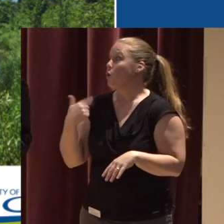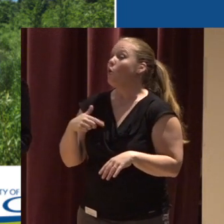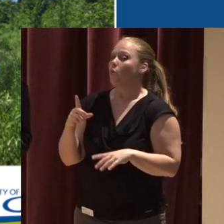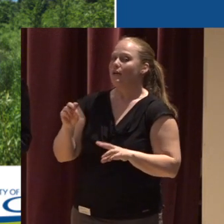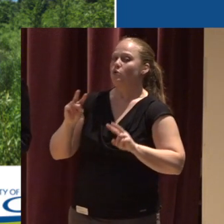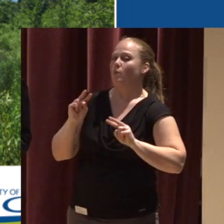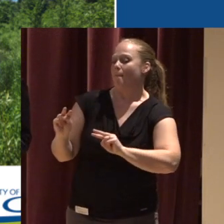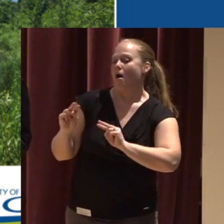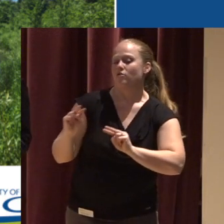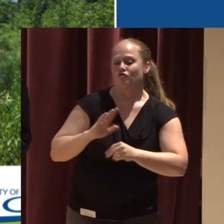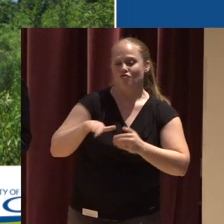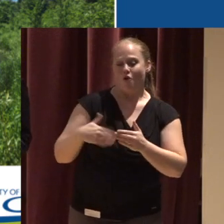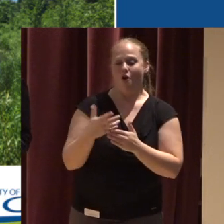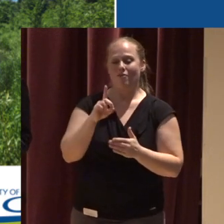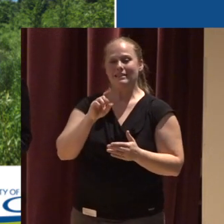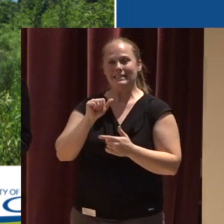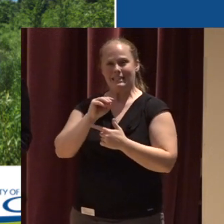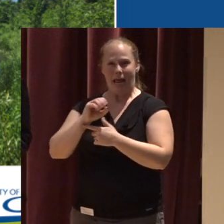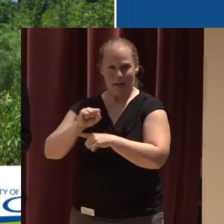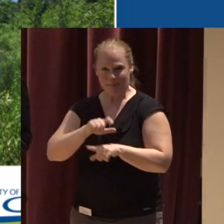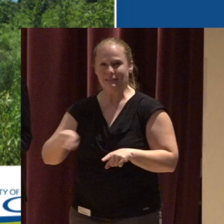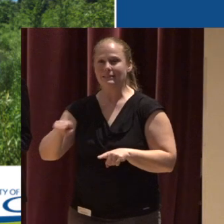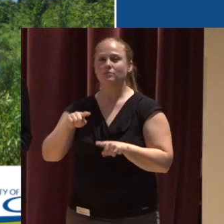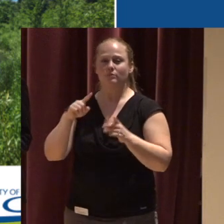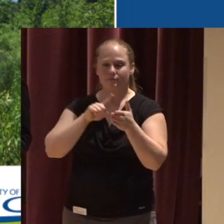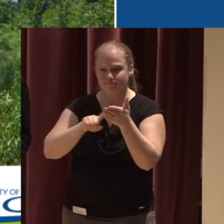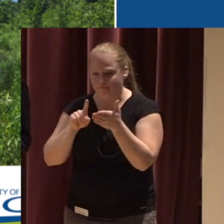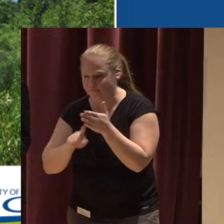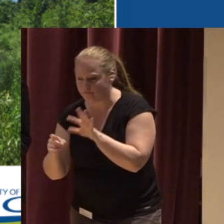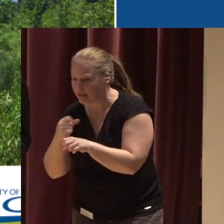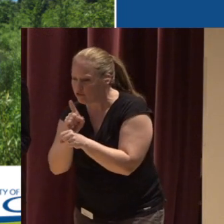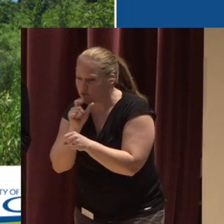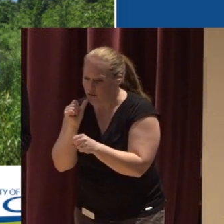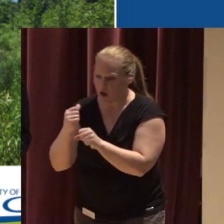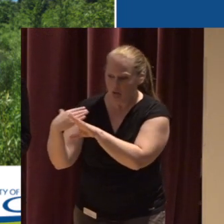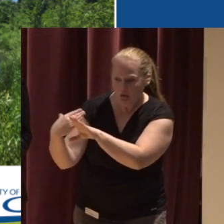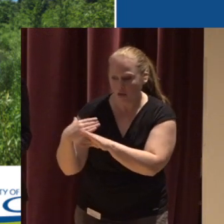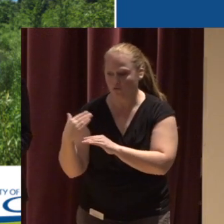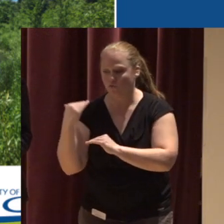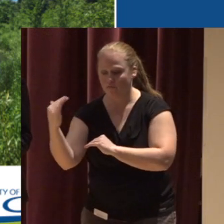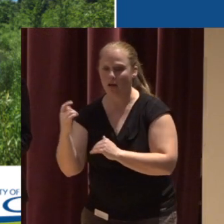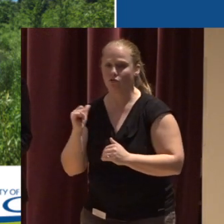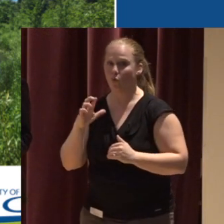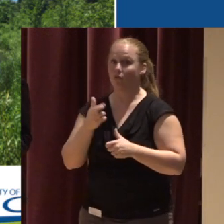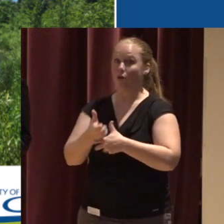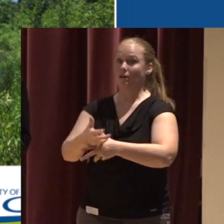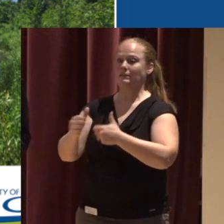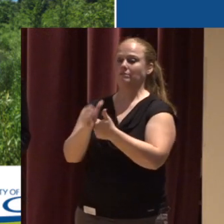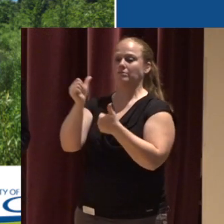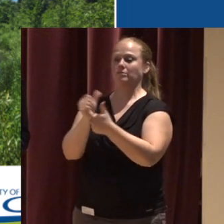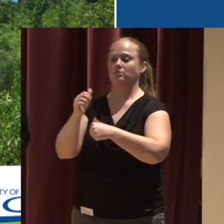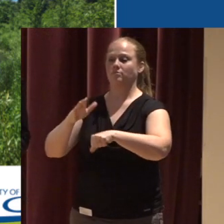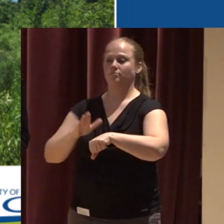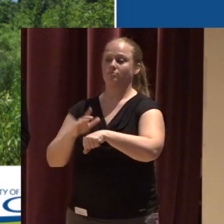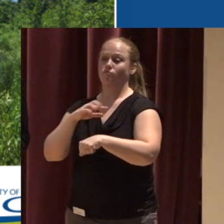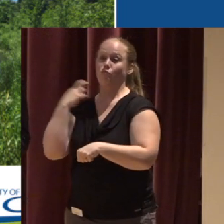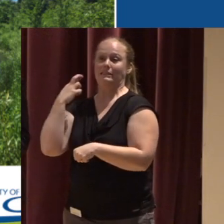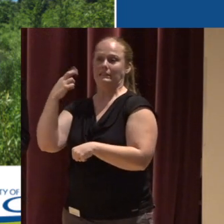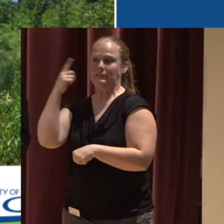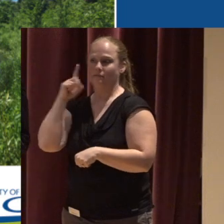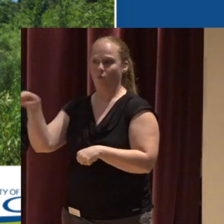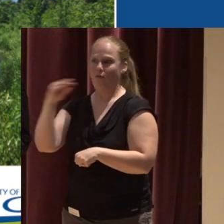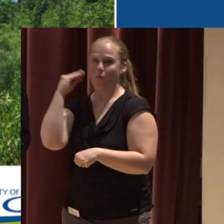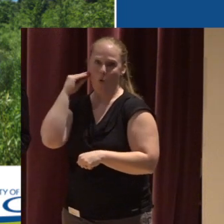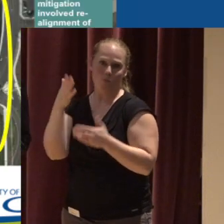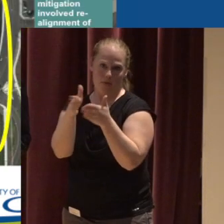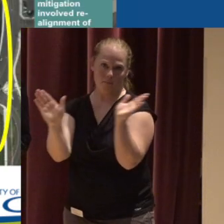monitor all of the beaver dams that we locate So, we do make sure that they are not providing Any kind of flooding risk to the